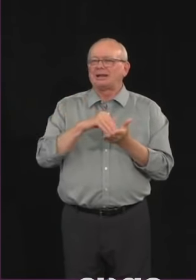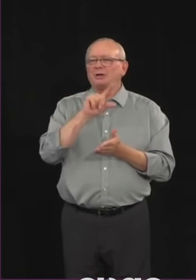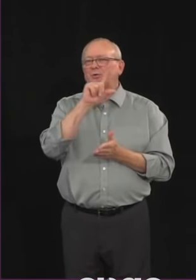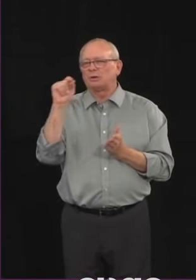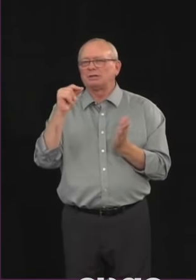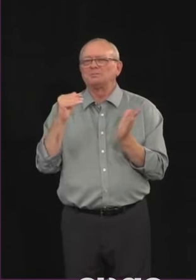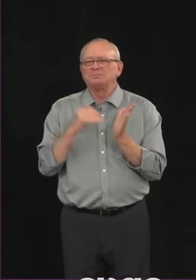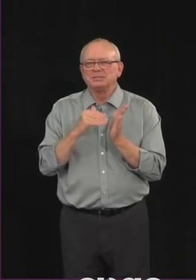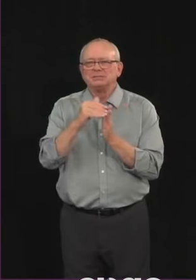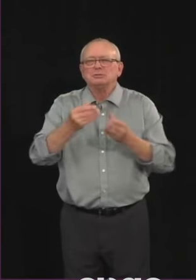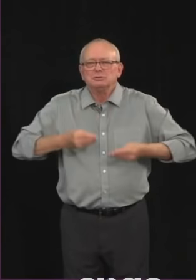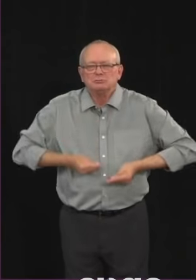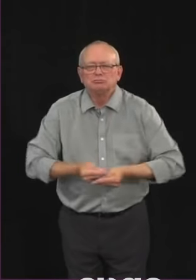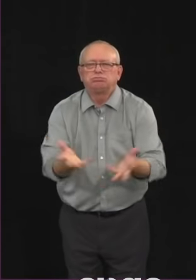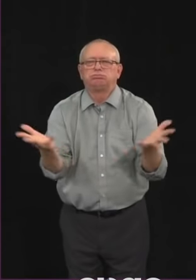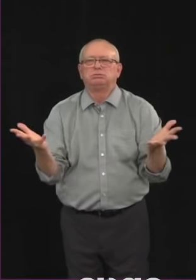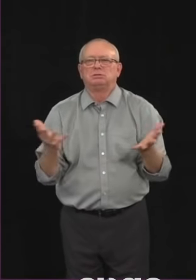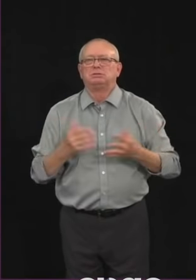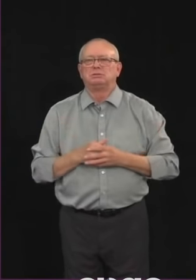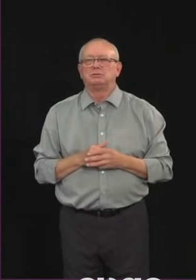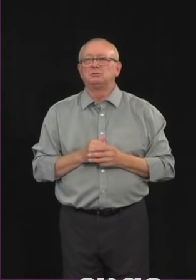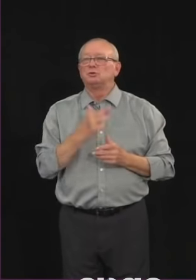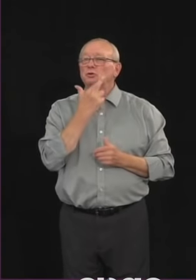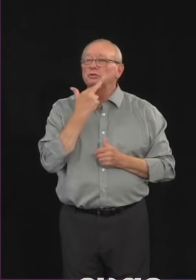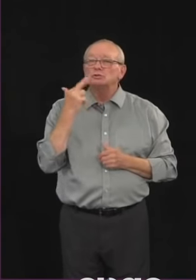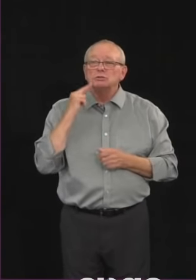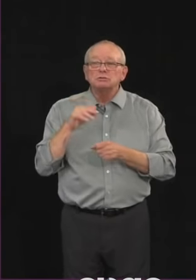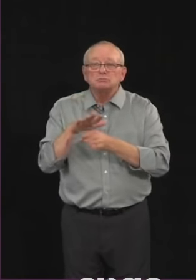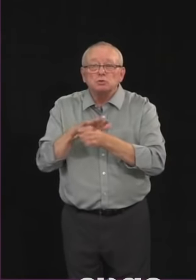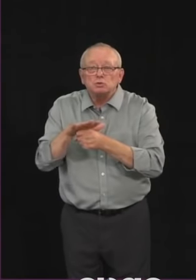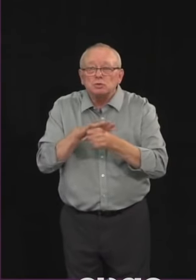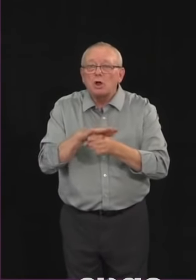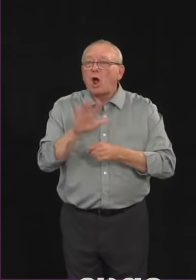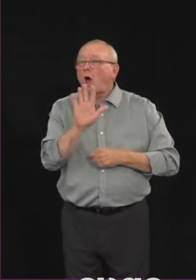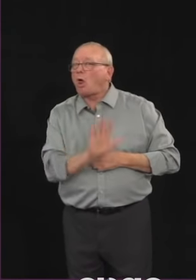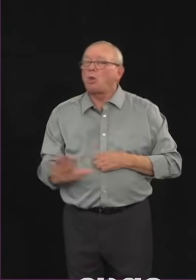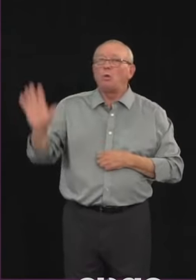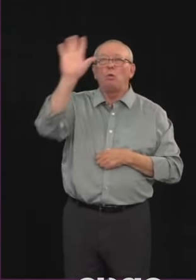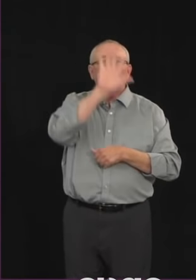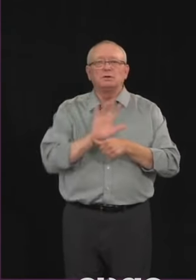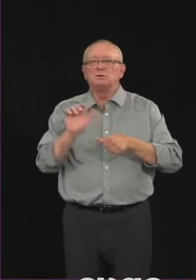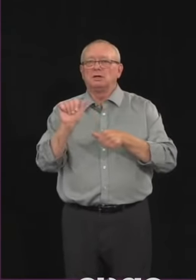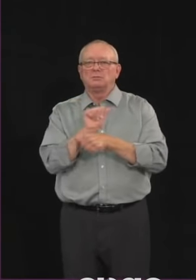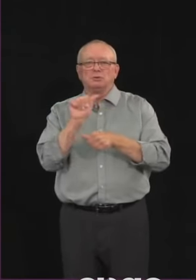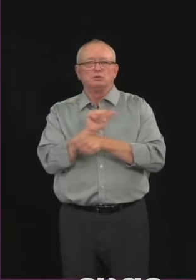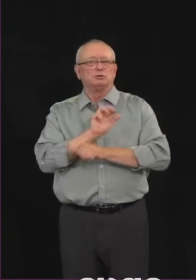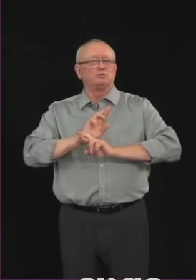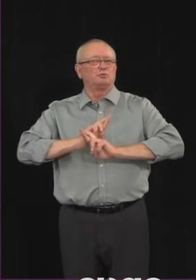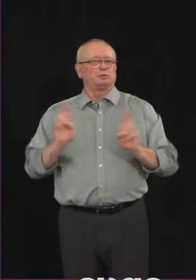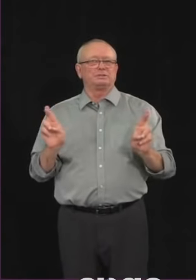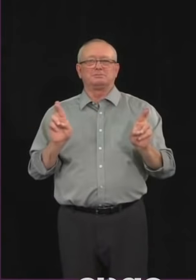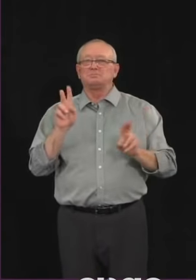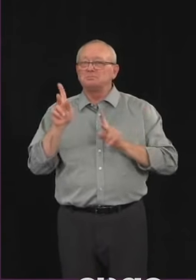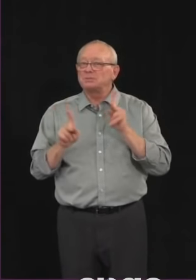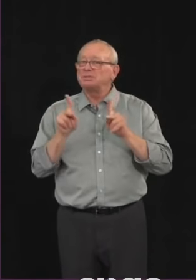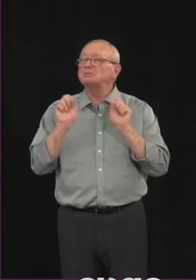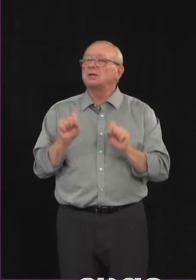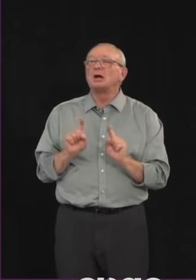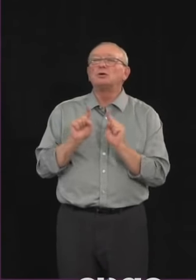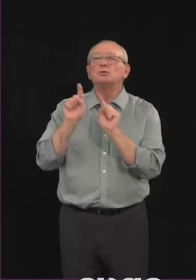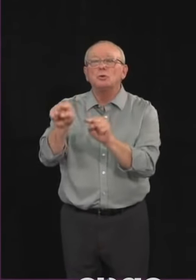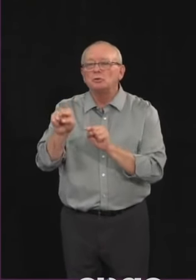have been restocked at our partner restaurant locations across the province and they're now available for pickup. The second distribution